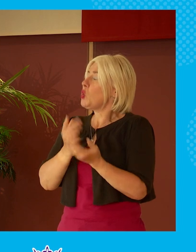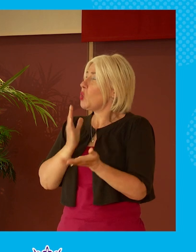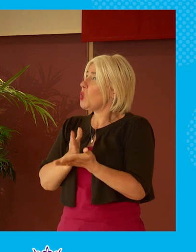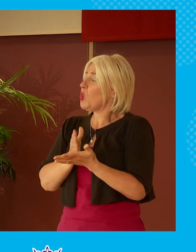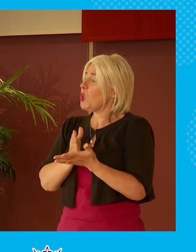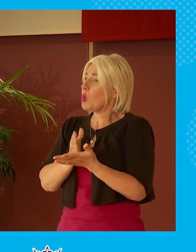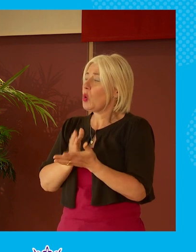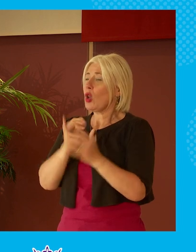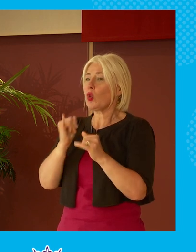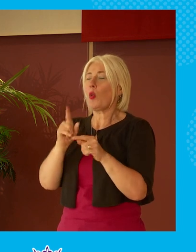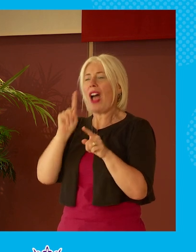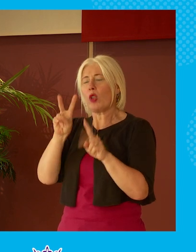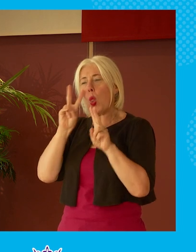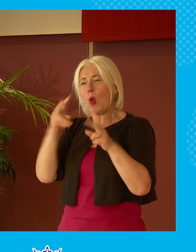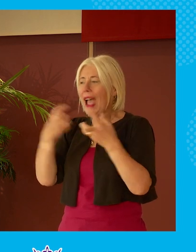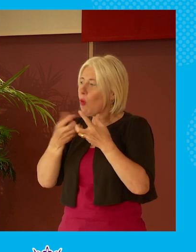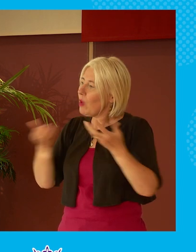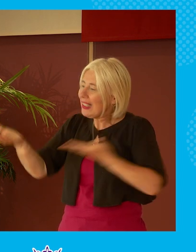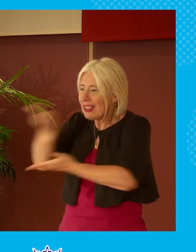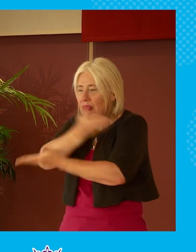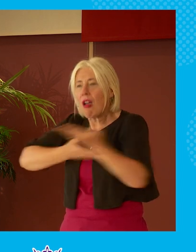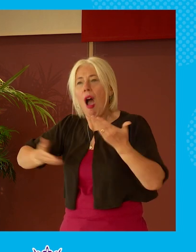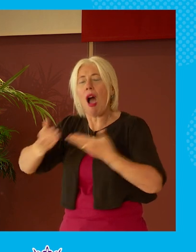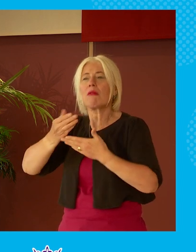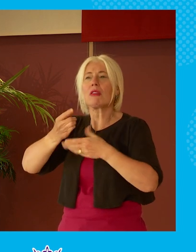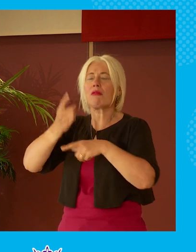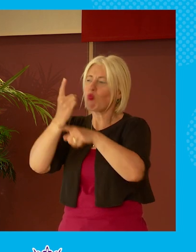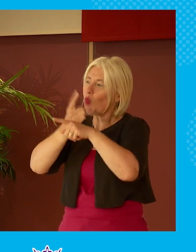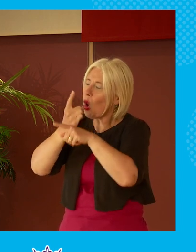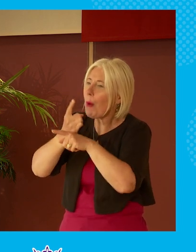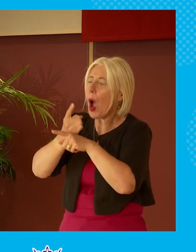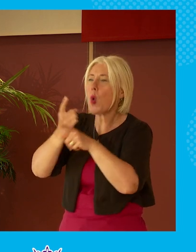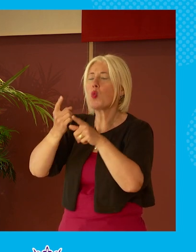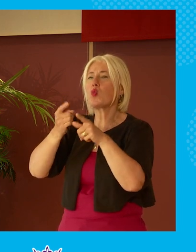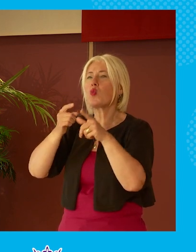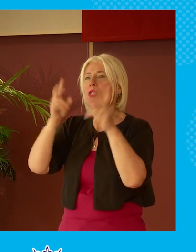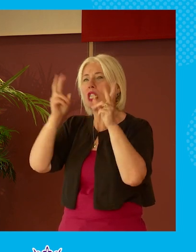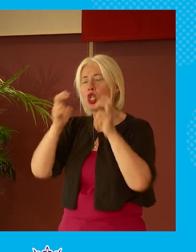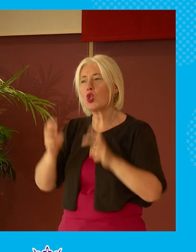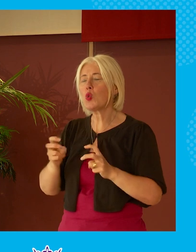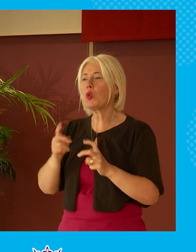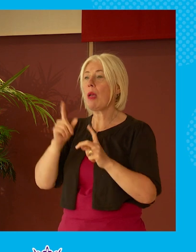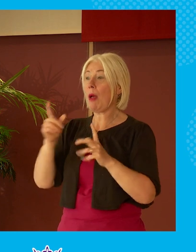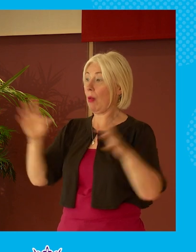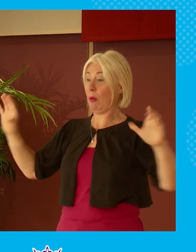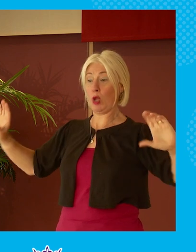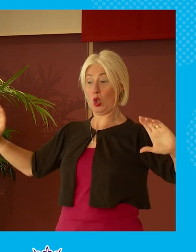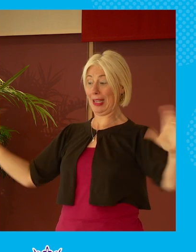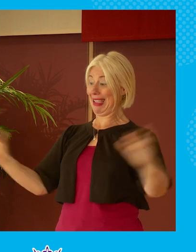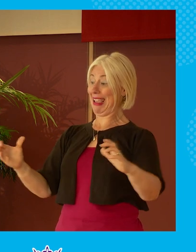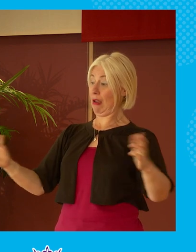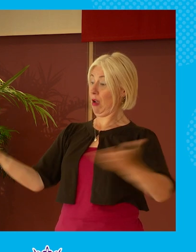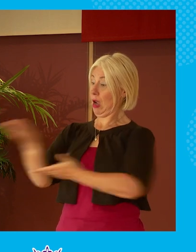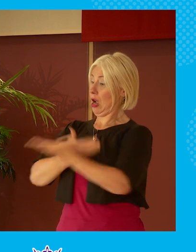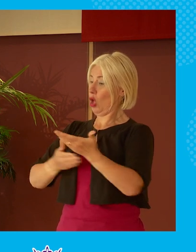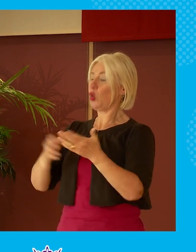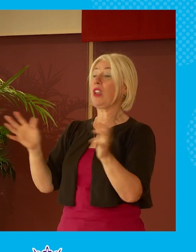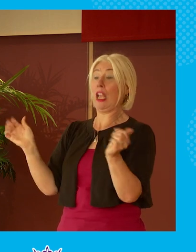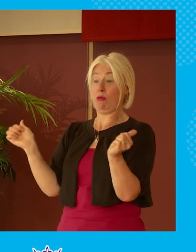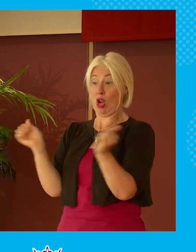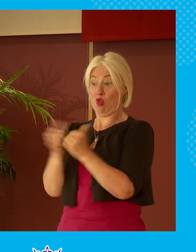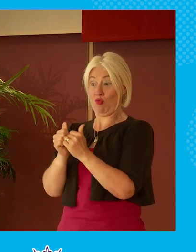is find ways to discuss to talk about things and uh to be together in a way that that gets us to conclusions